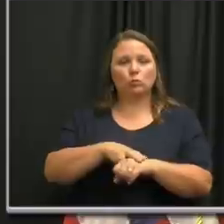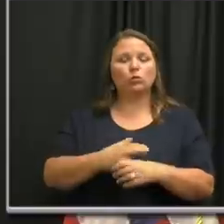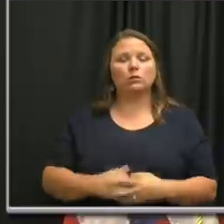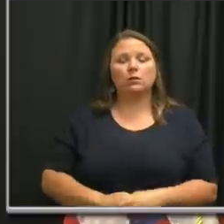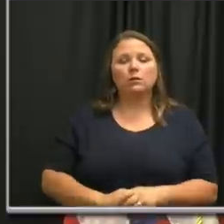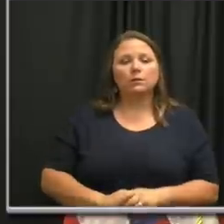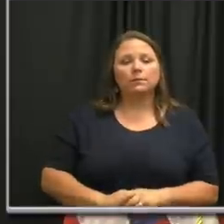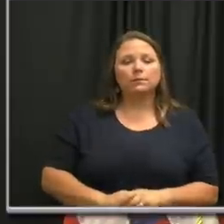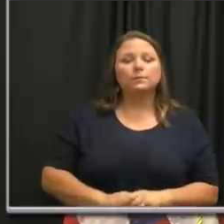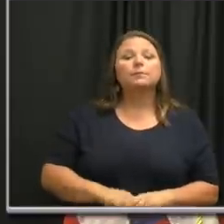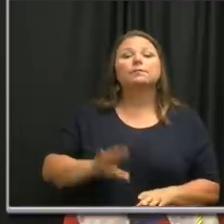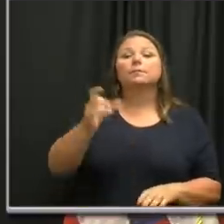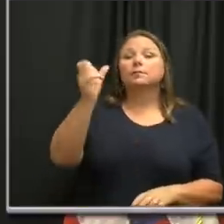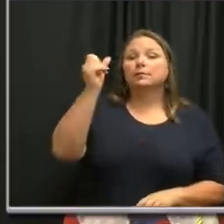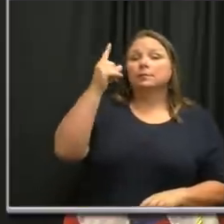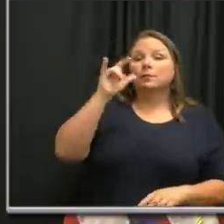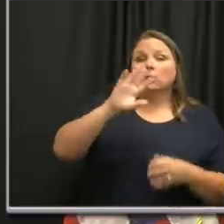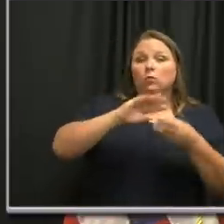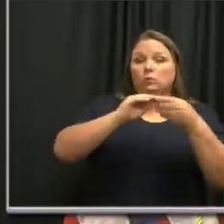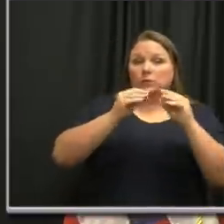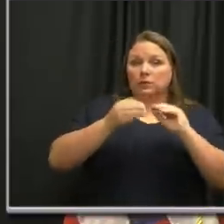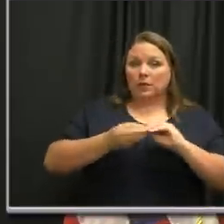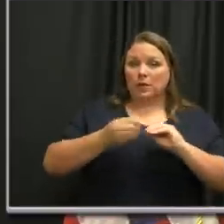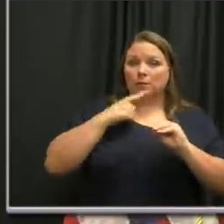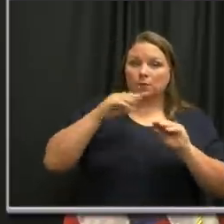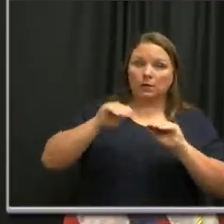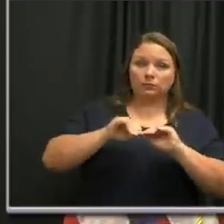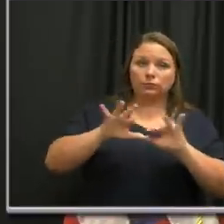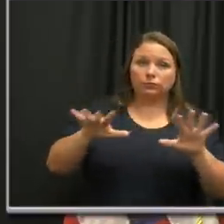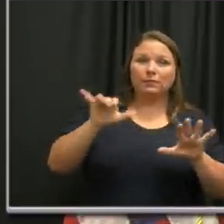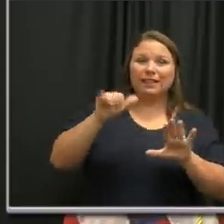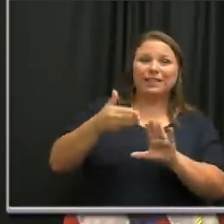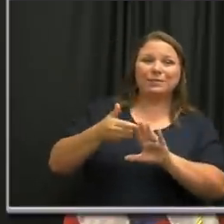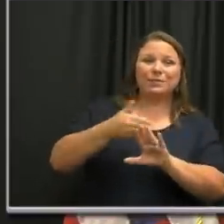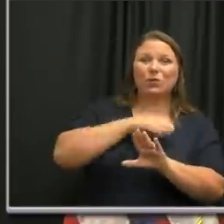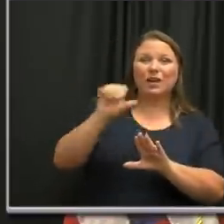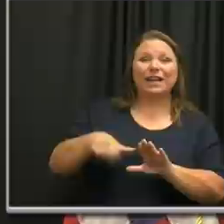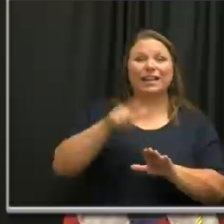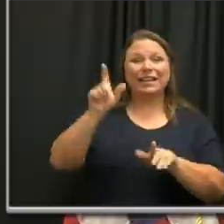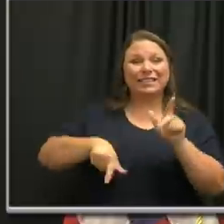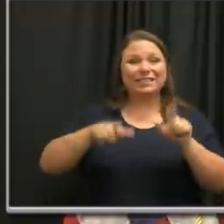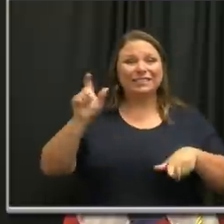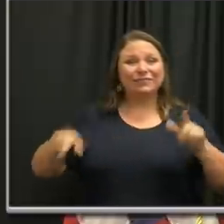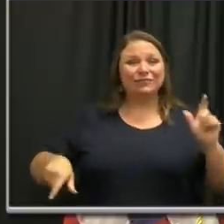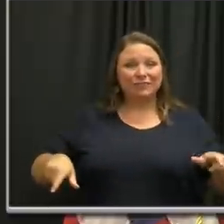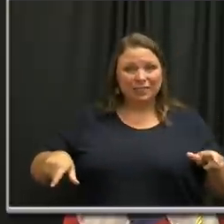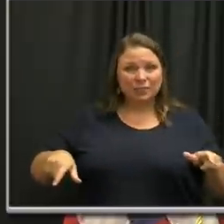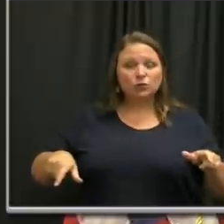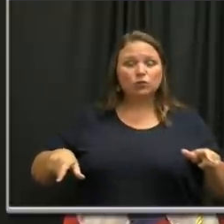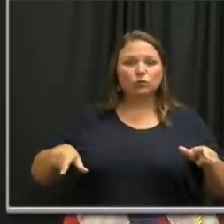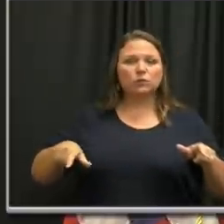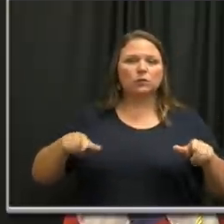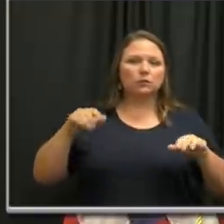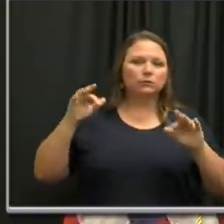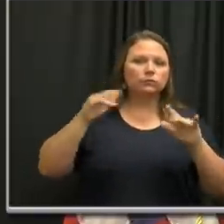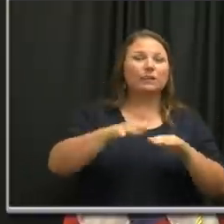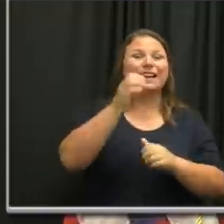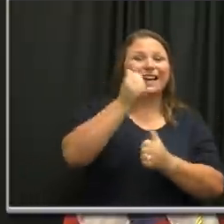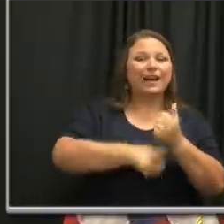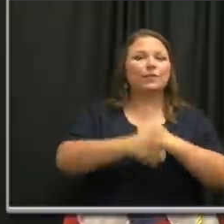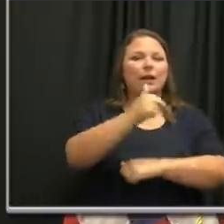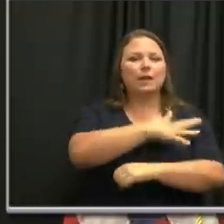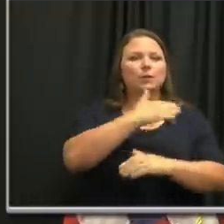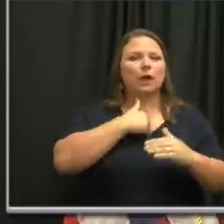regular beds. And I will say those numbers that I give you are prior to any individual hospitals capacity surge. So each hospital has built in